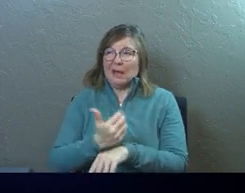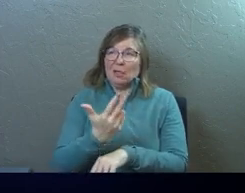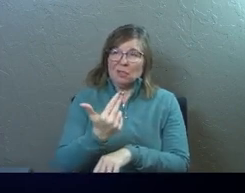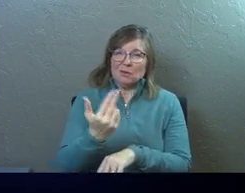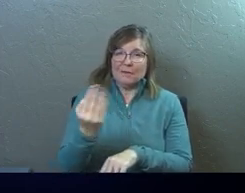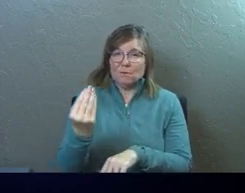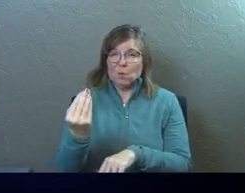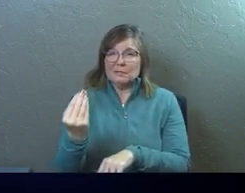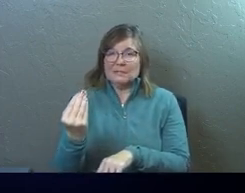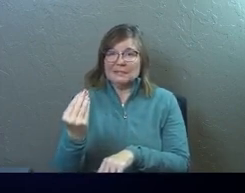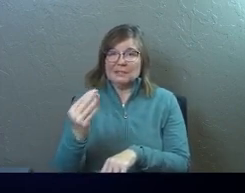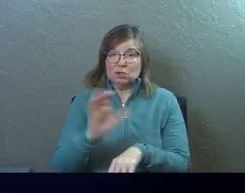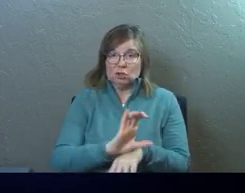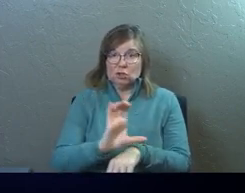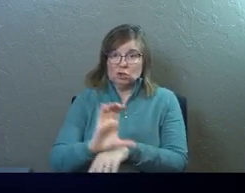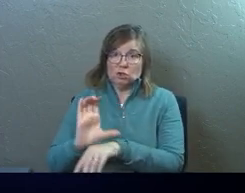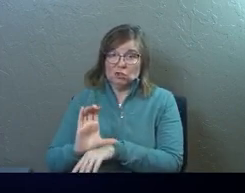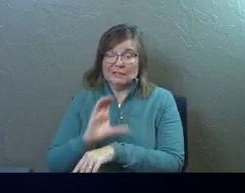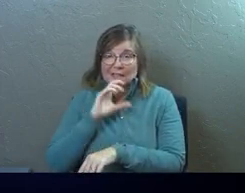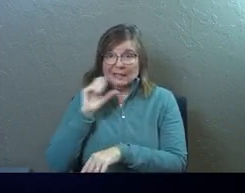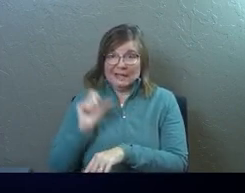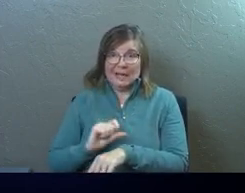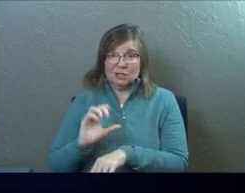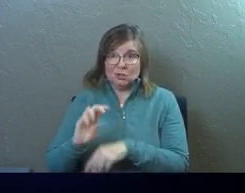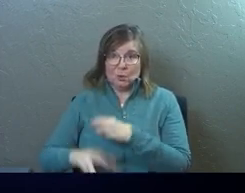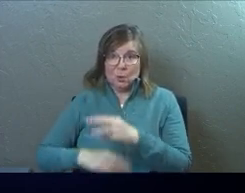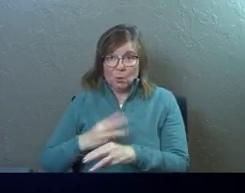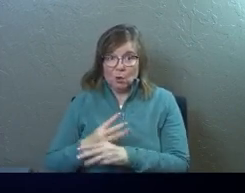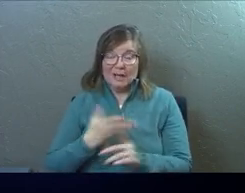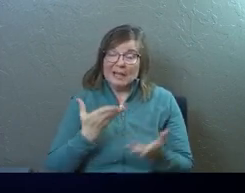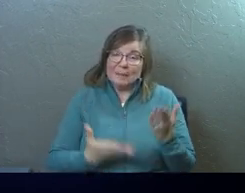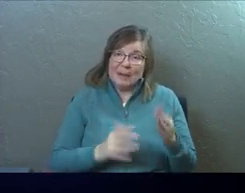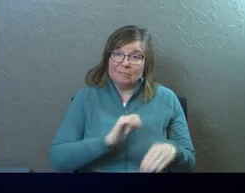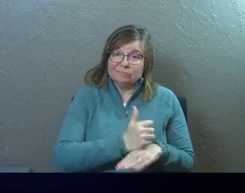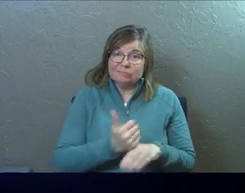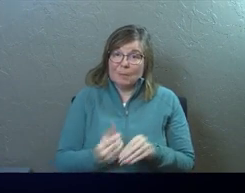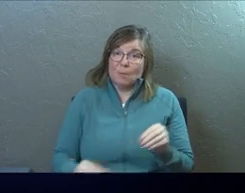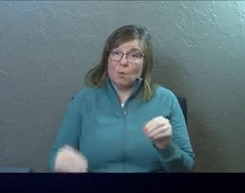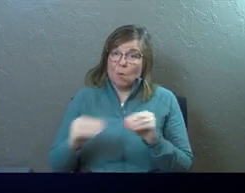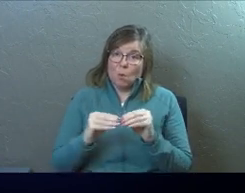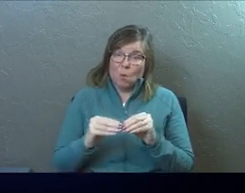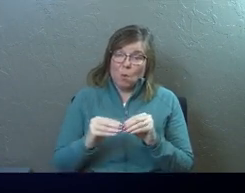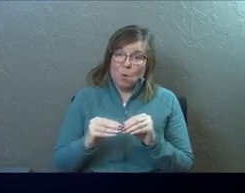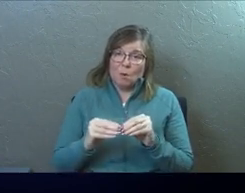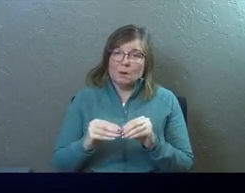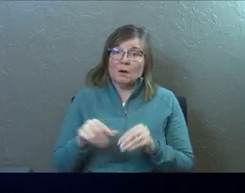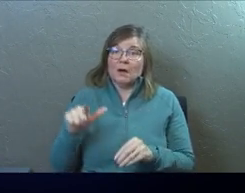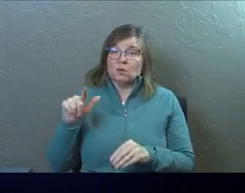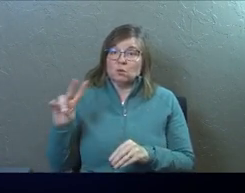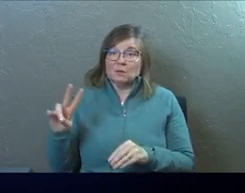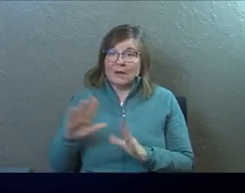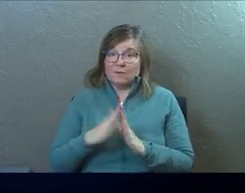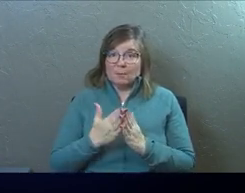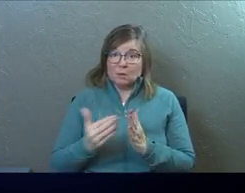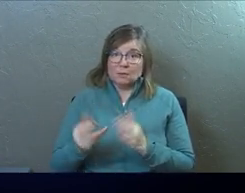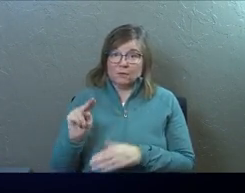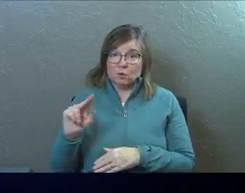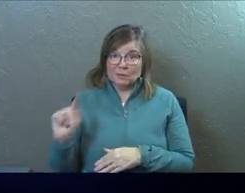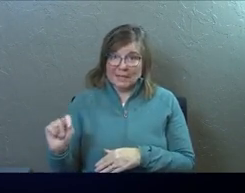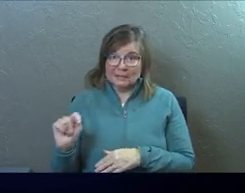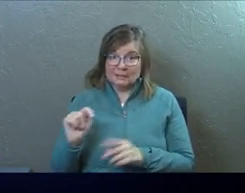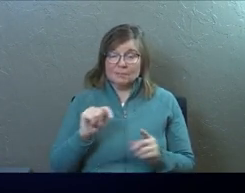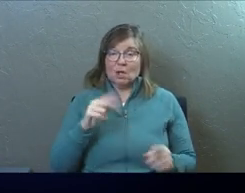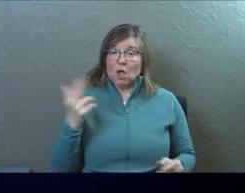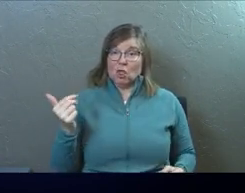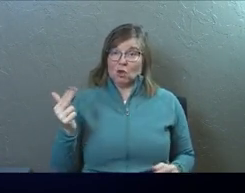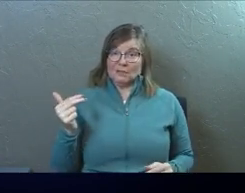13 or 14 churches in the ancient world. And he might have planted even more. Out of the 27 books of the New Testament,